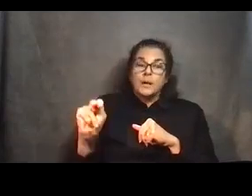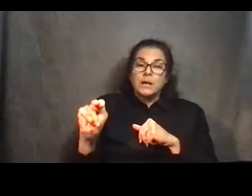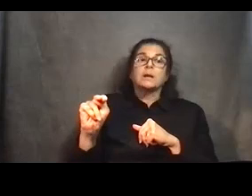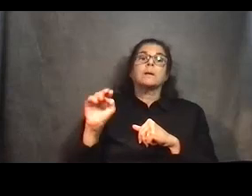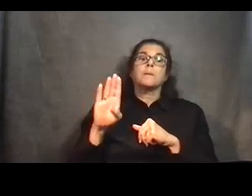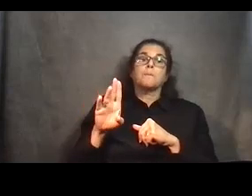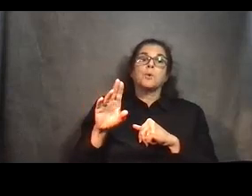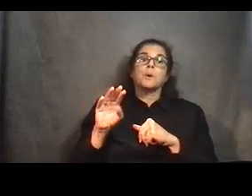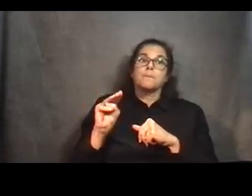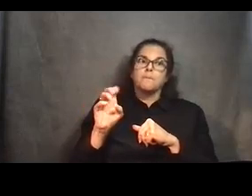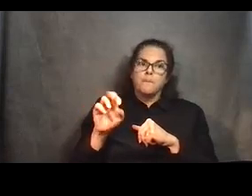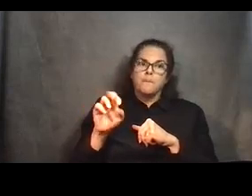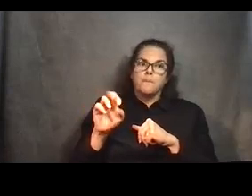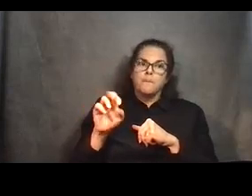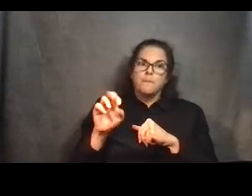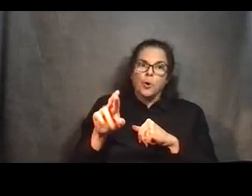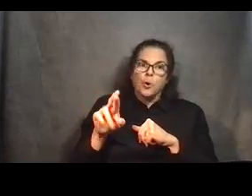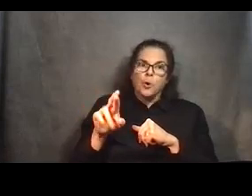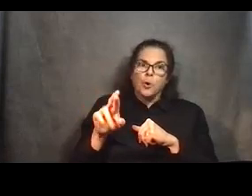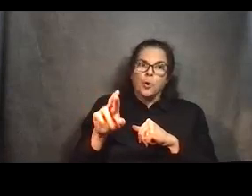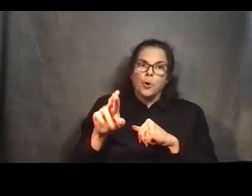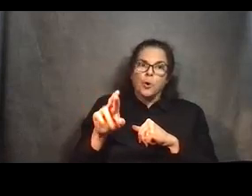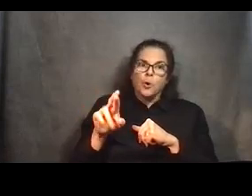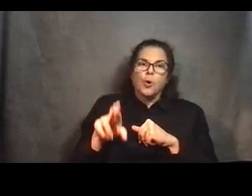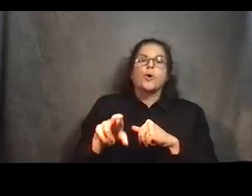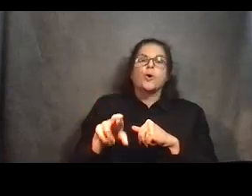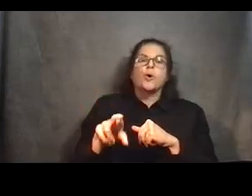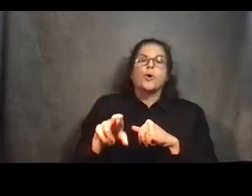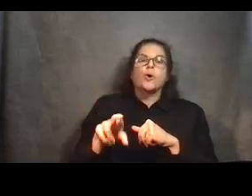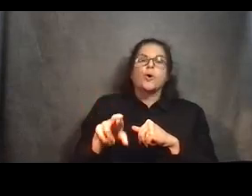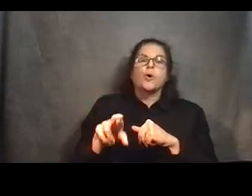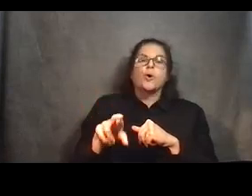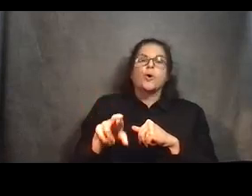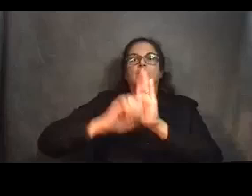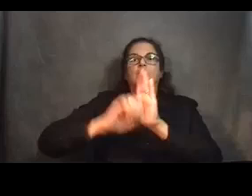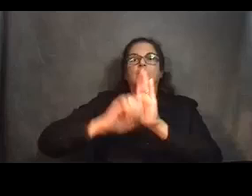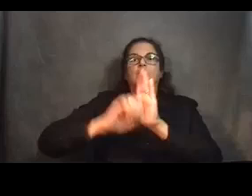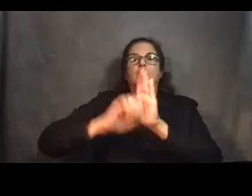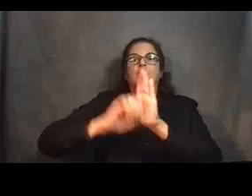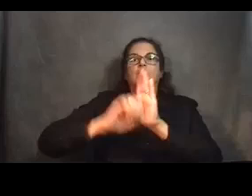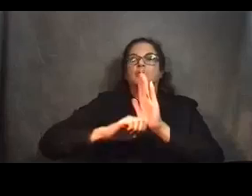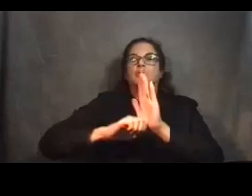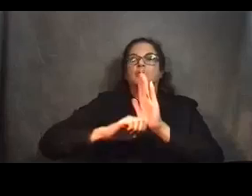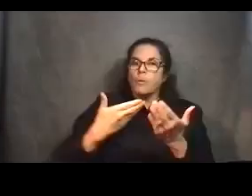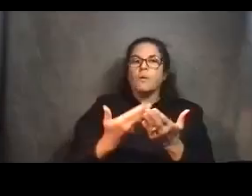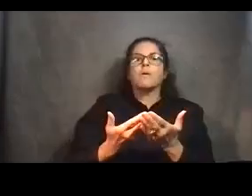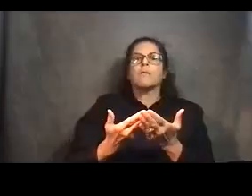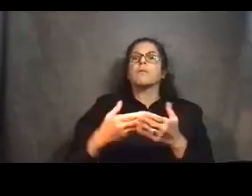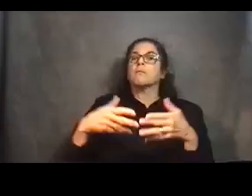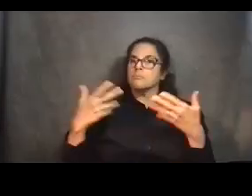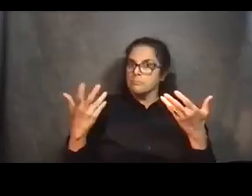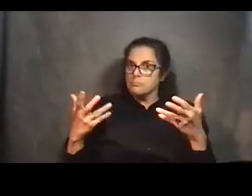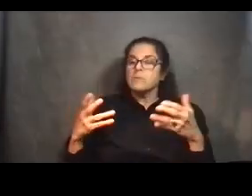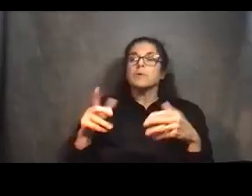the tracks and embankment, are all over 100 years old. Once this project is complete, Lawrence,